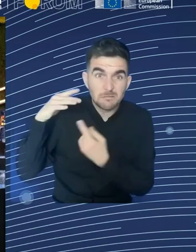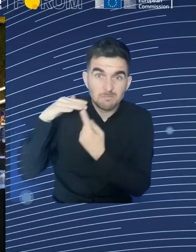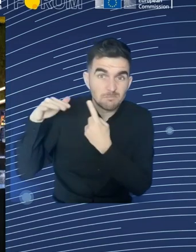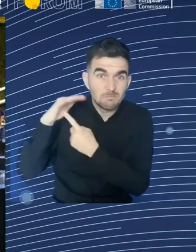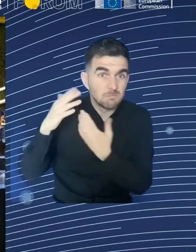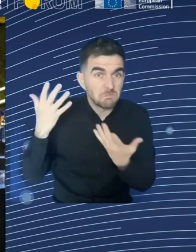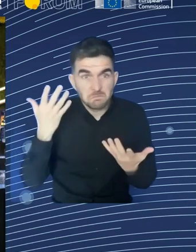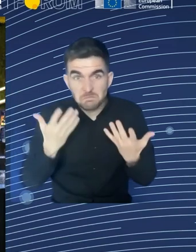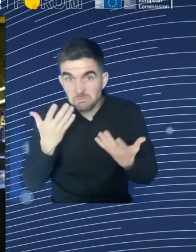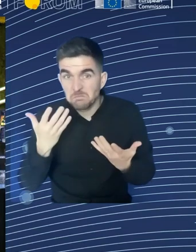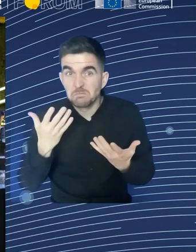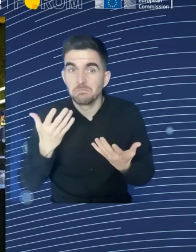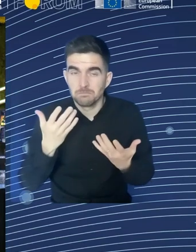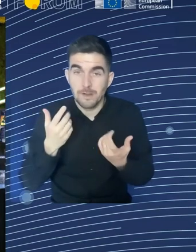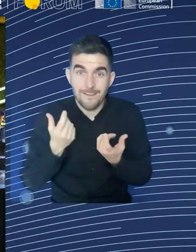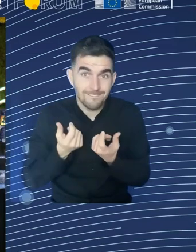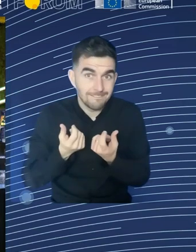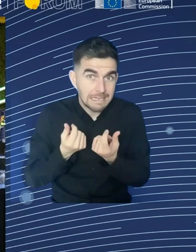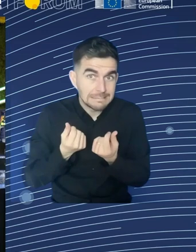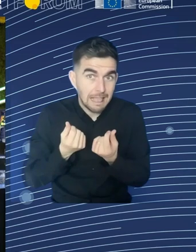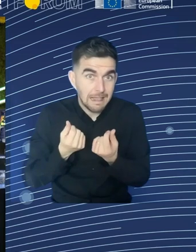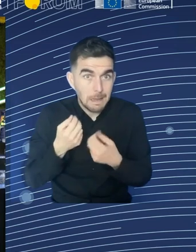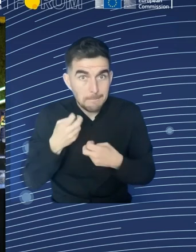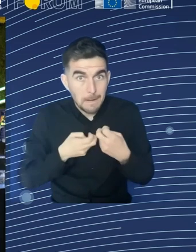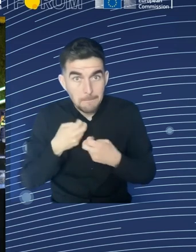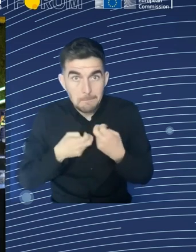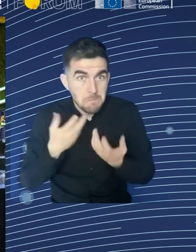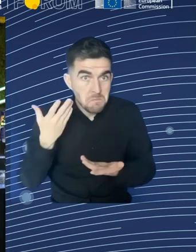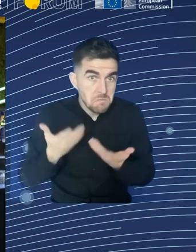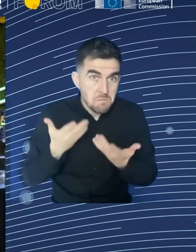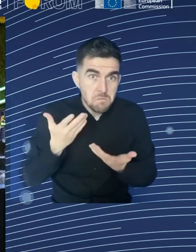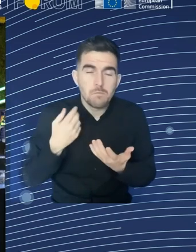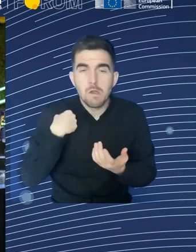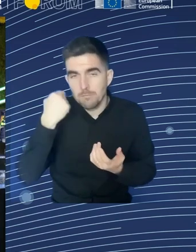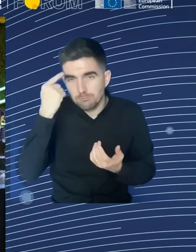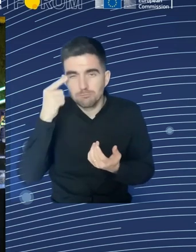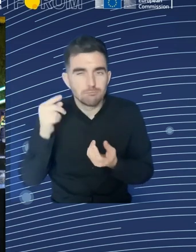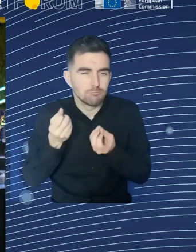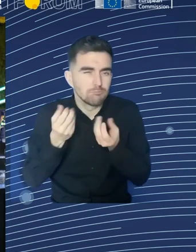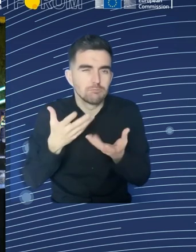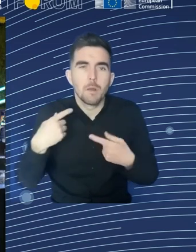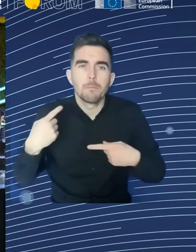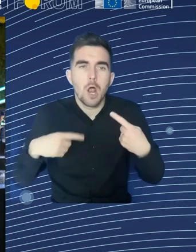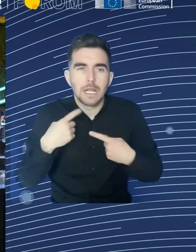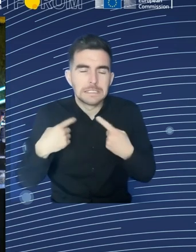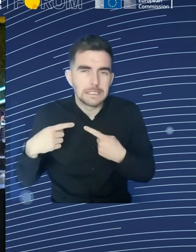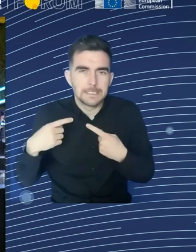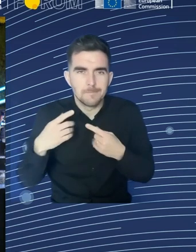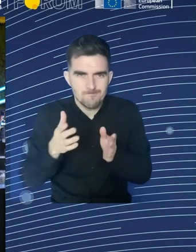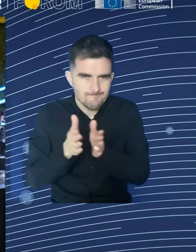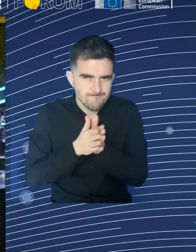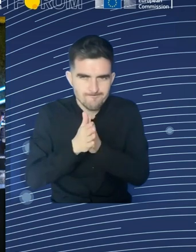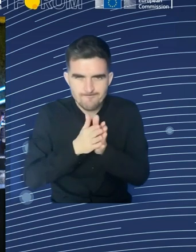greater leeway in order to step up the climate ambitions that they already have